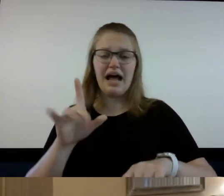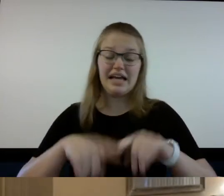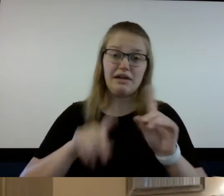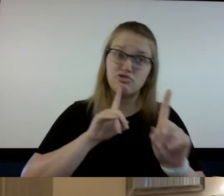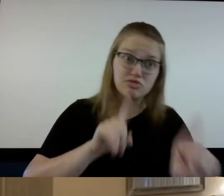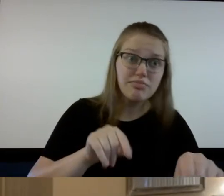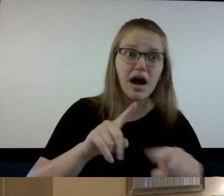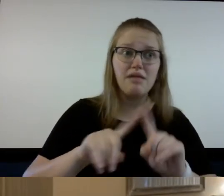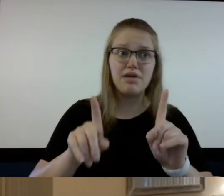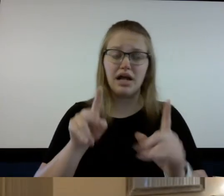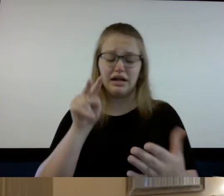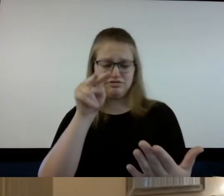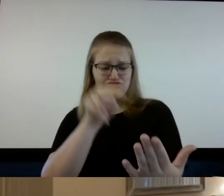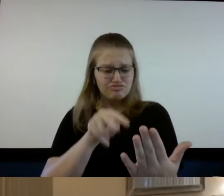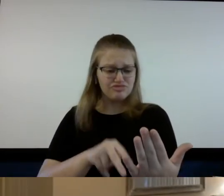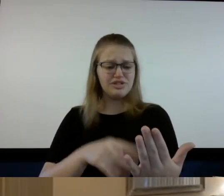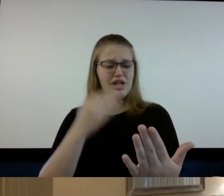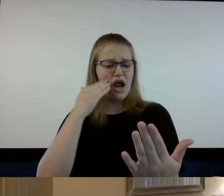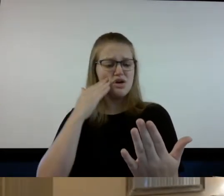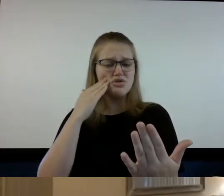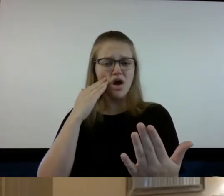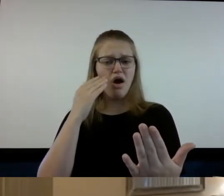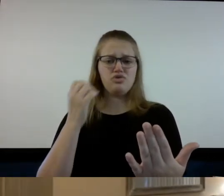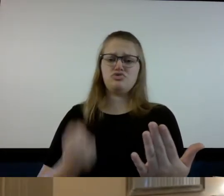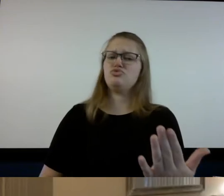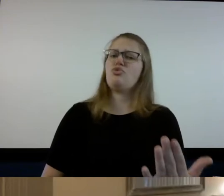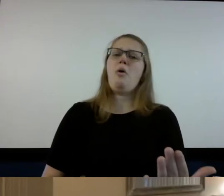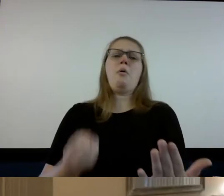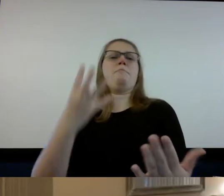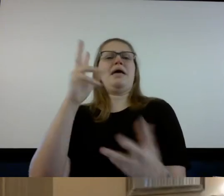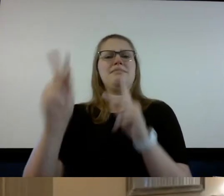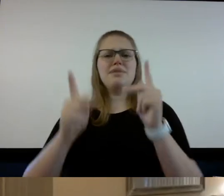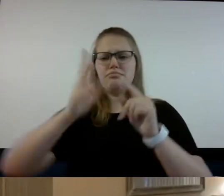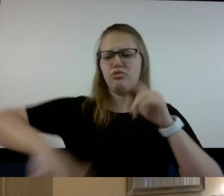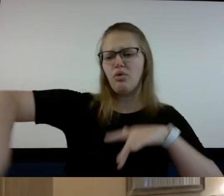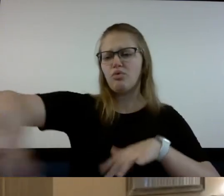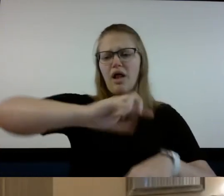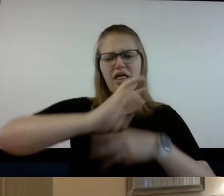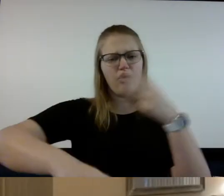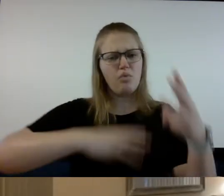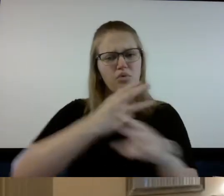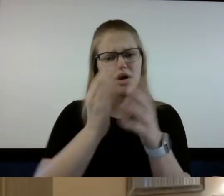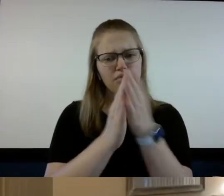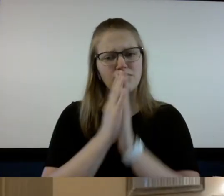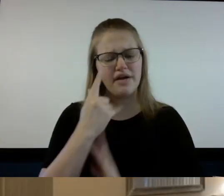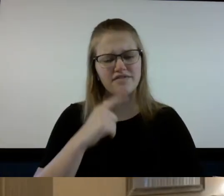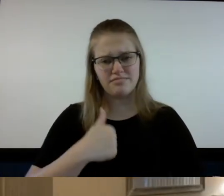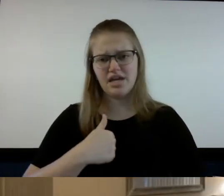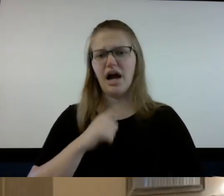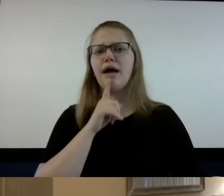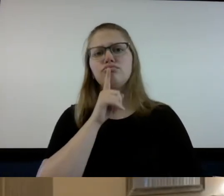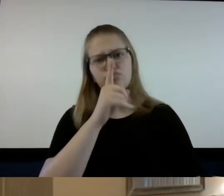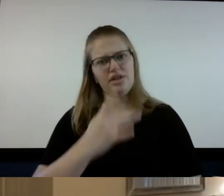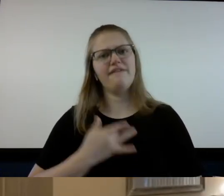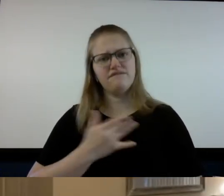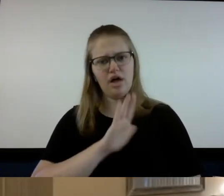be able to see that hundreds from around the world the prayers I could feel your prayers